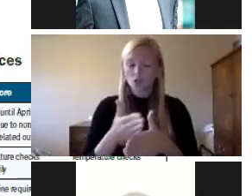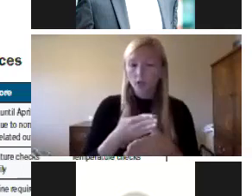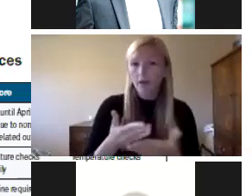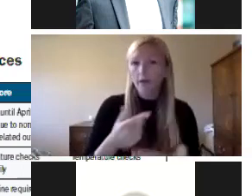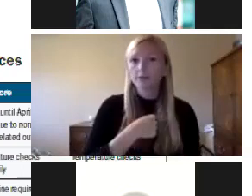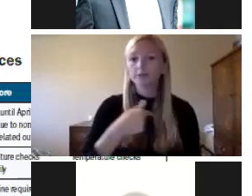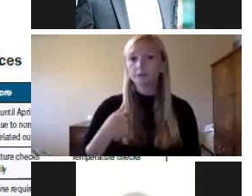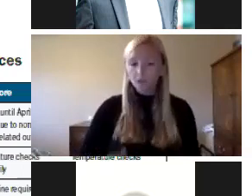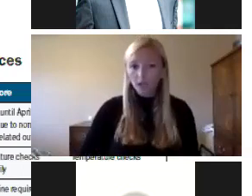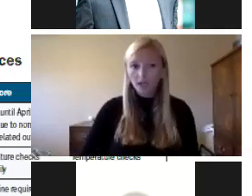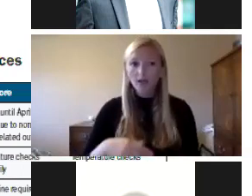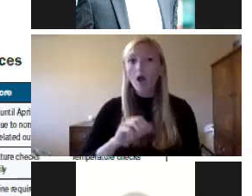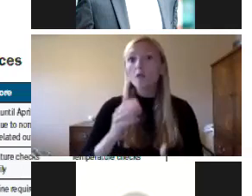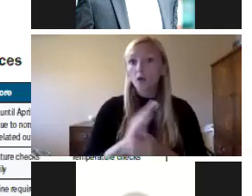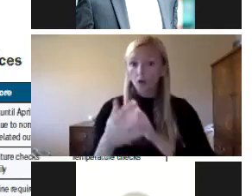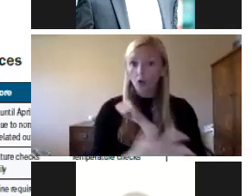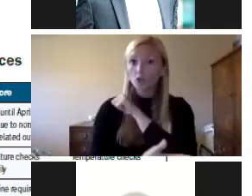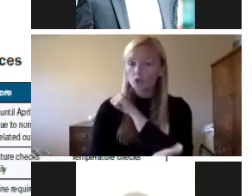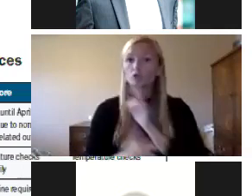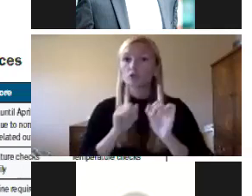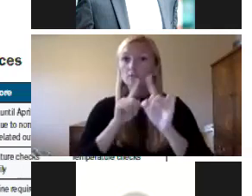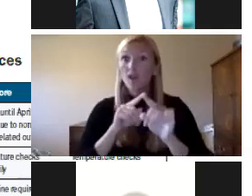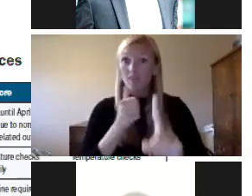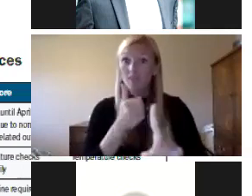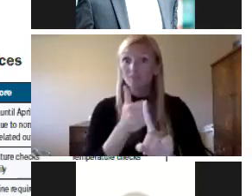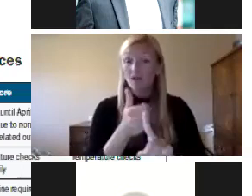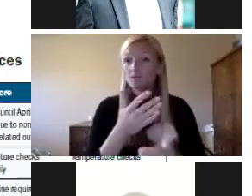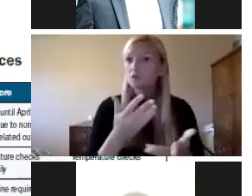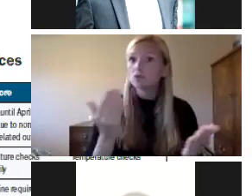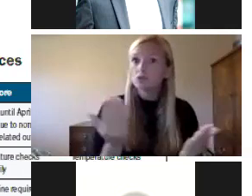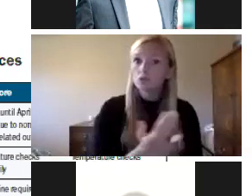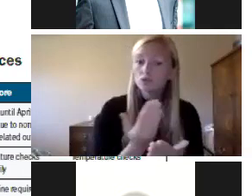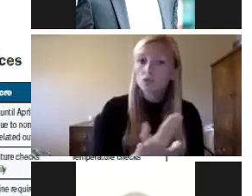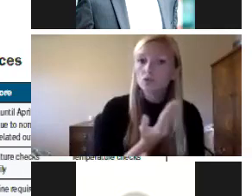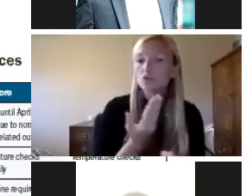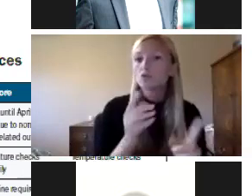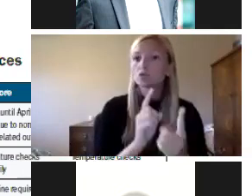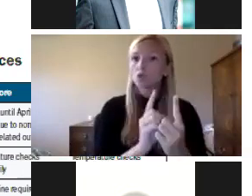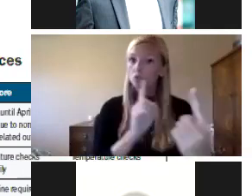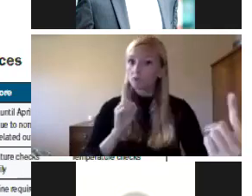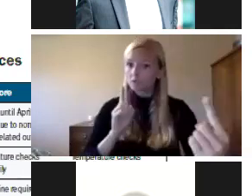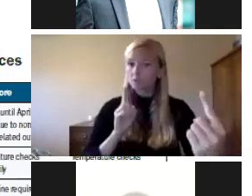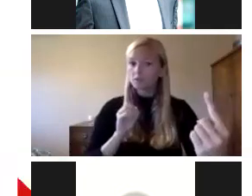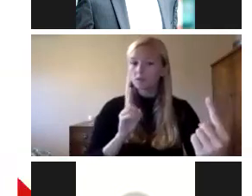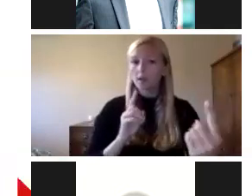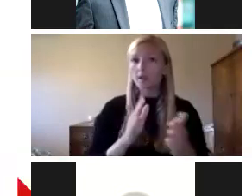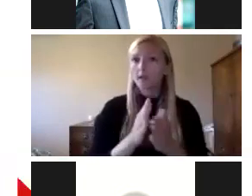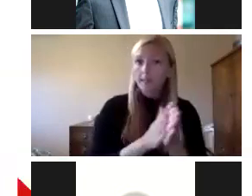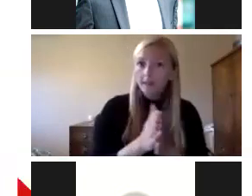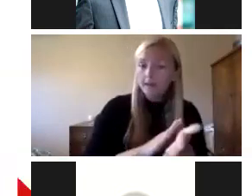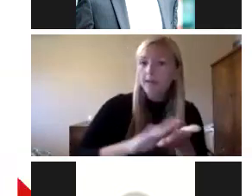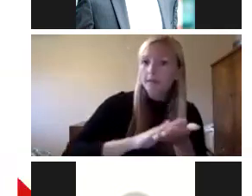Norway, Singapore and Taiwan have responded themselves to new strategies of attendance, social distancing, hygiene and cleaning.